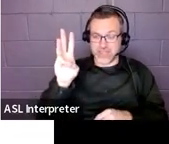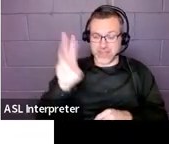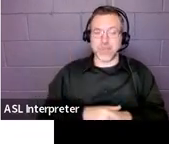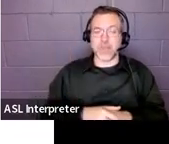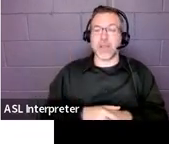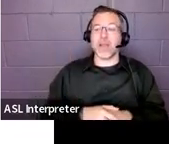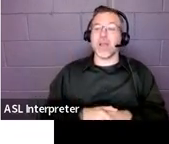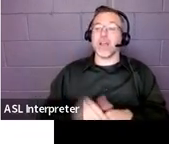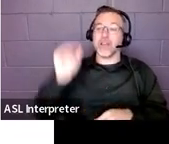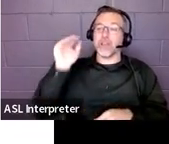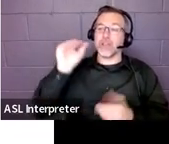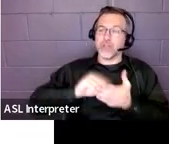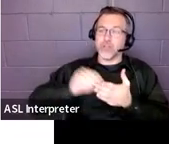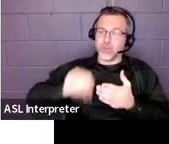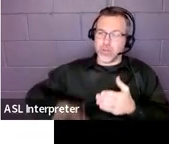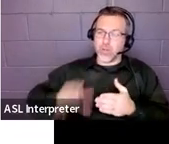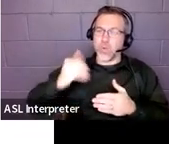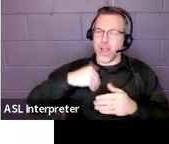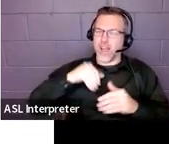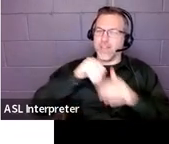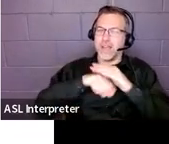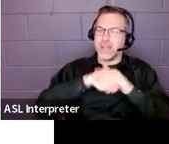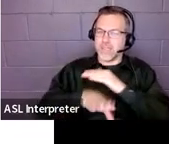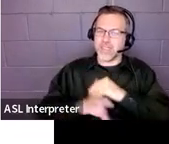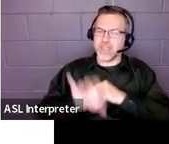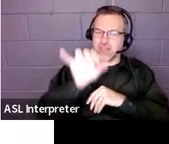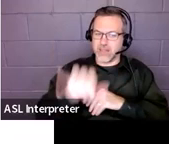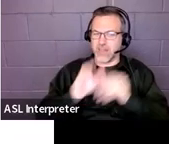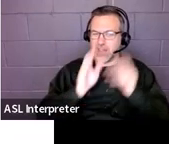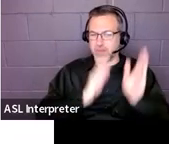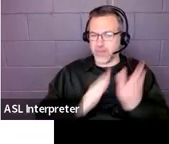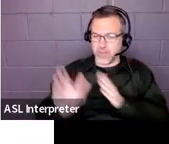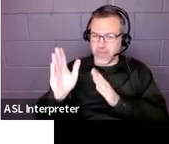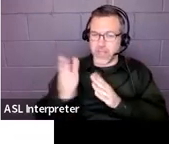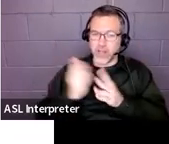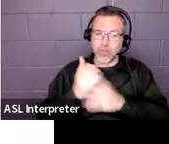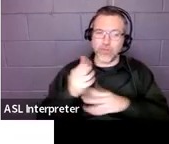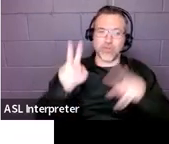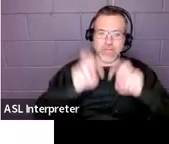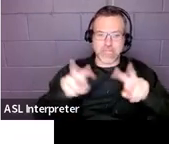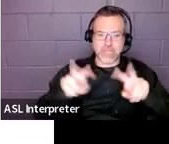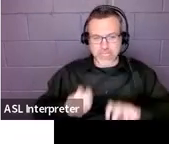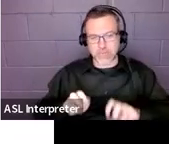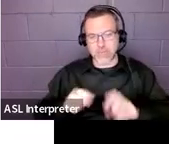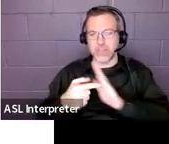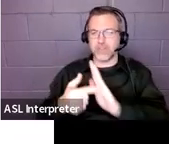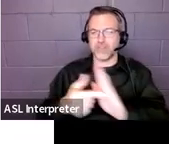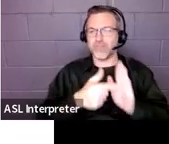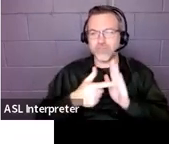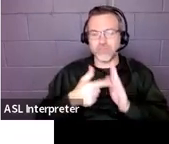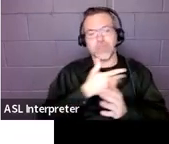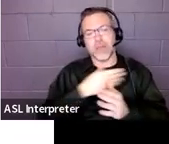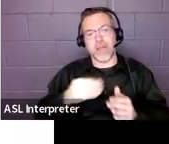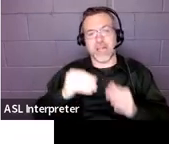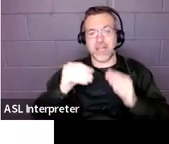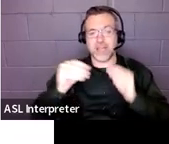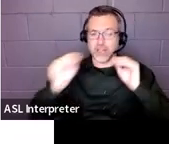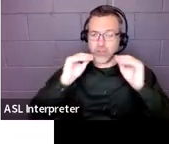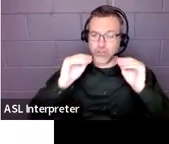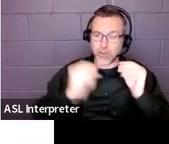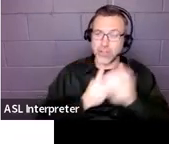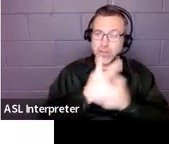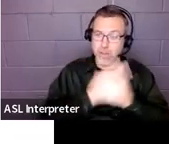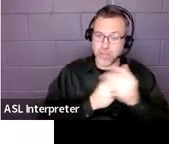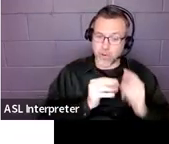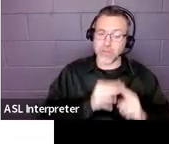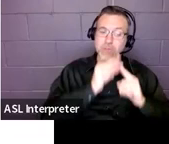access to that plan through all of the domains, assessments, and instruction, in both special ed and general education